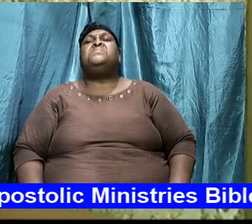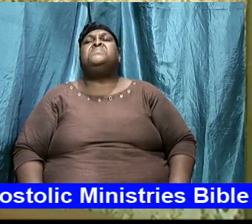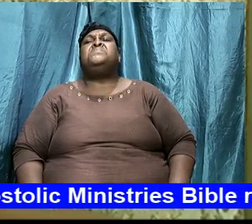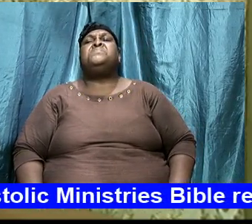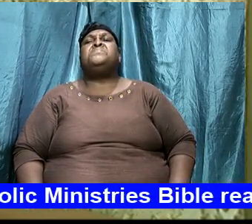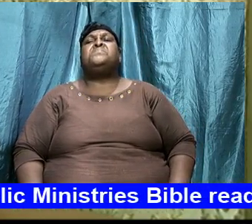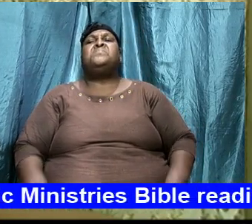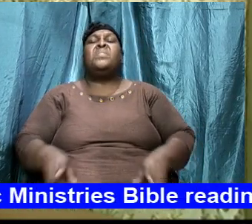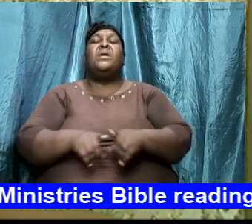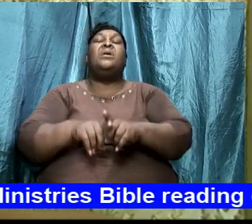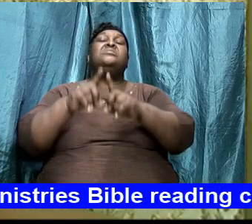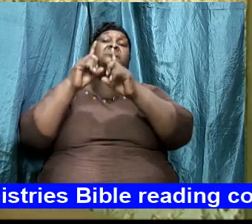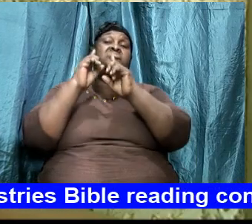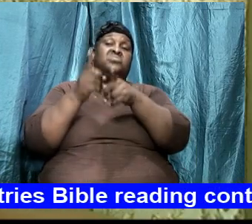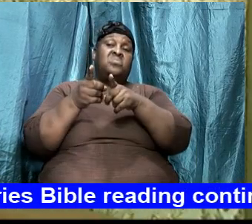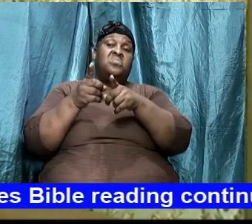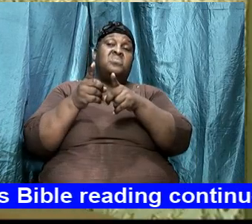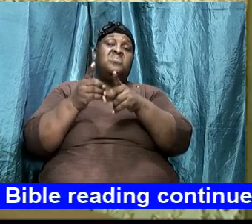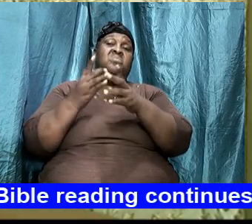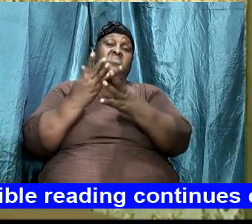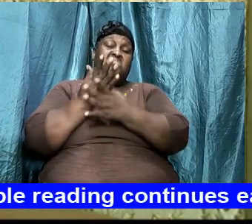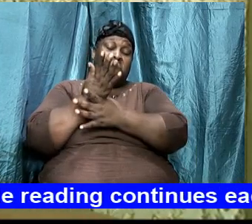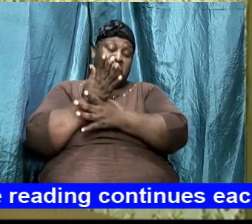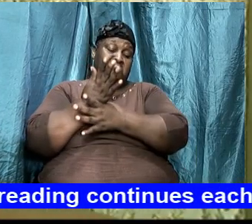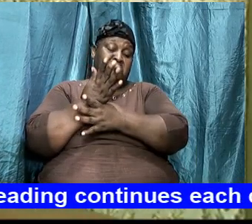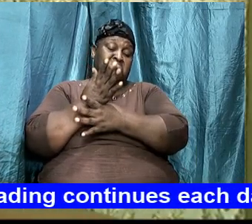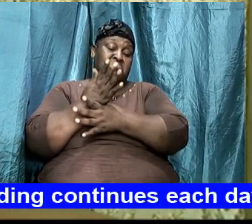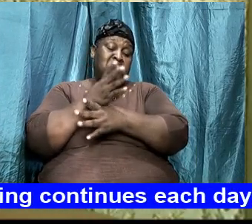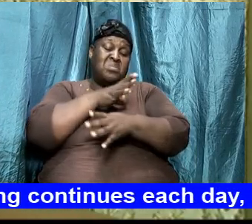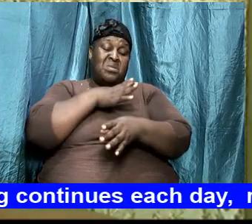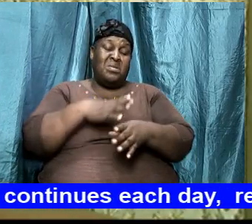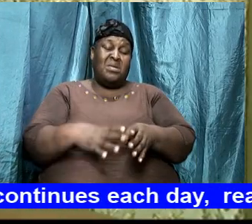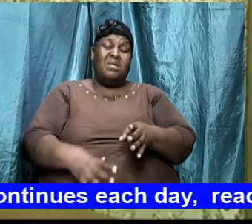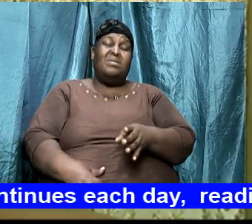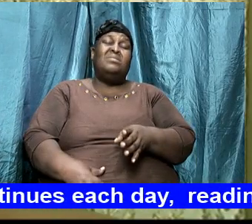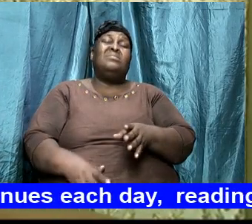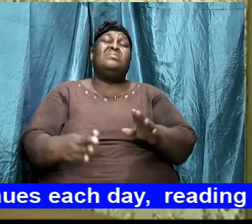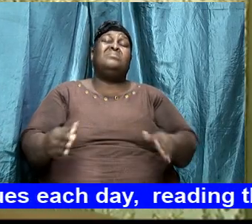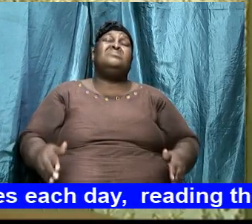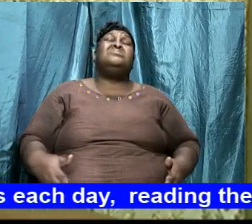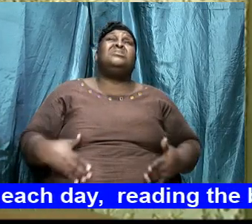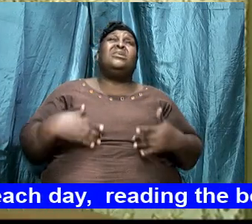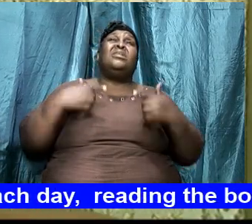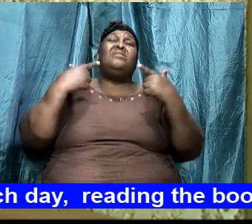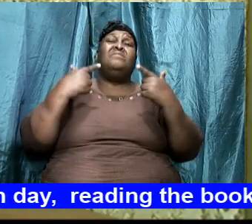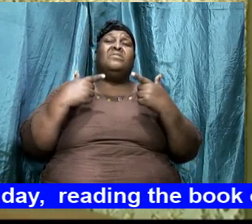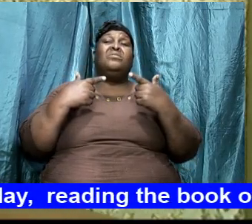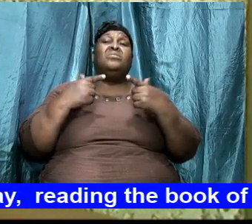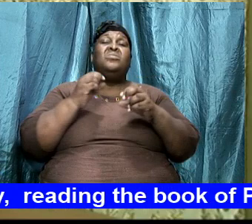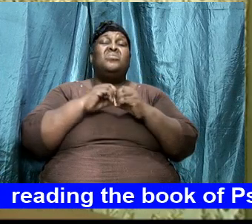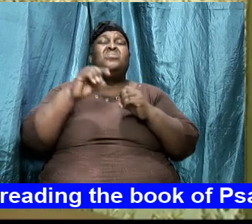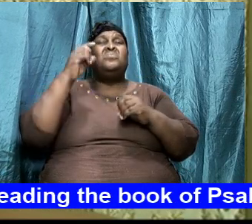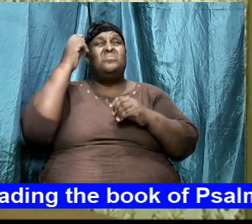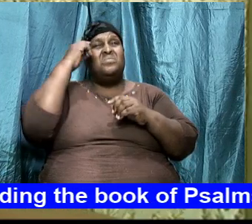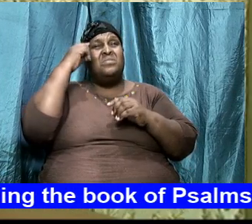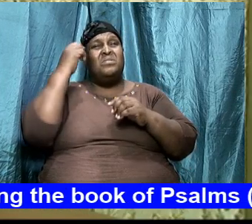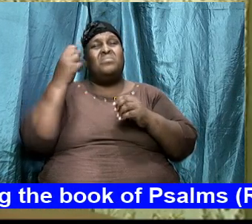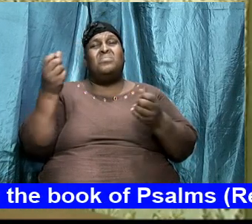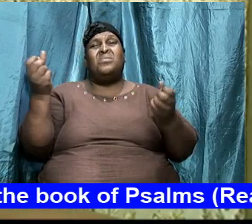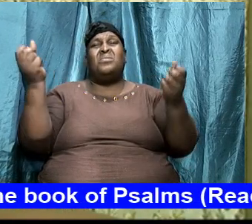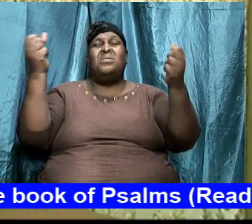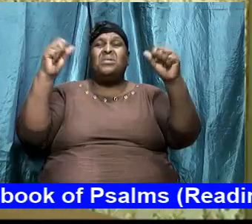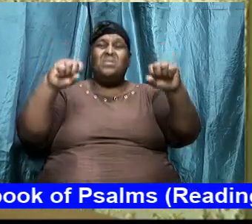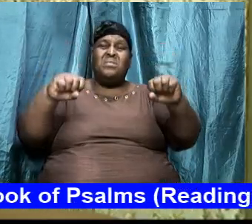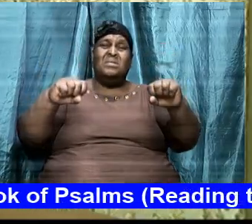as we go through this Christian journey don't think that we are going to be able to